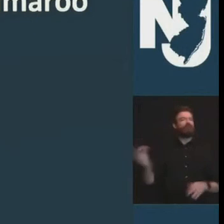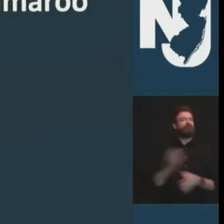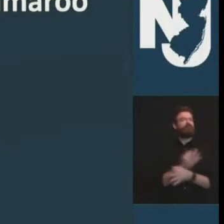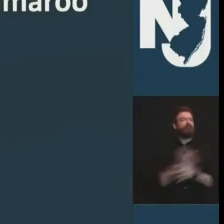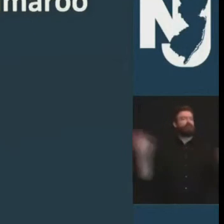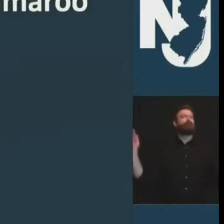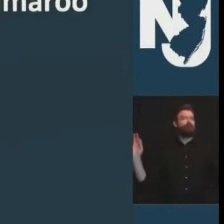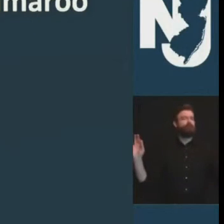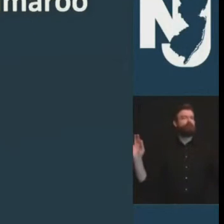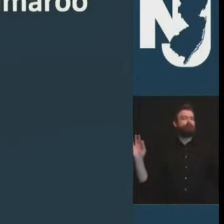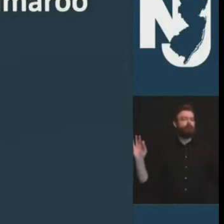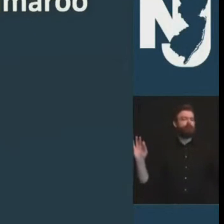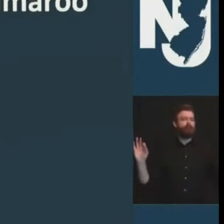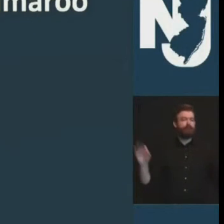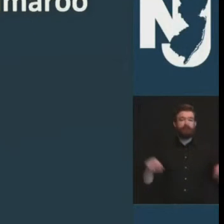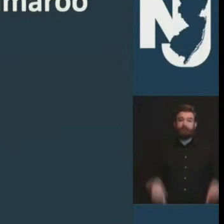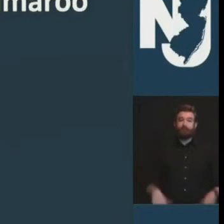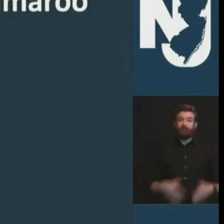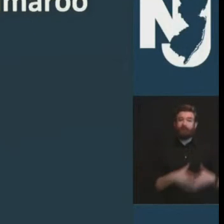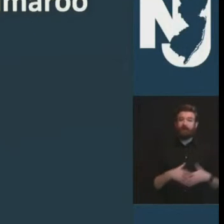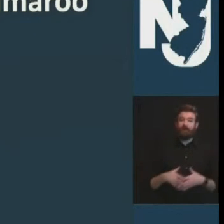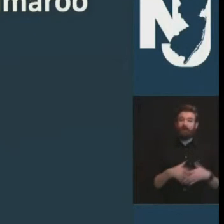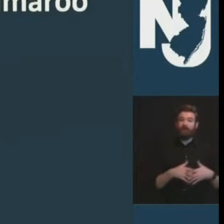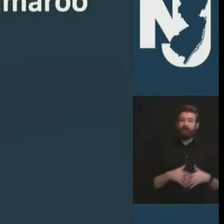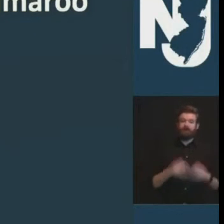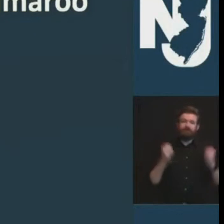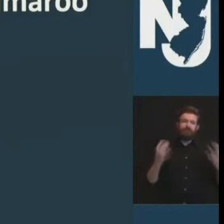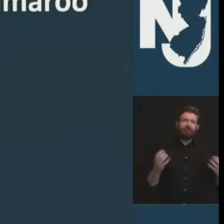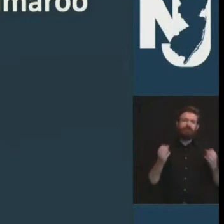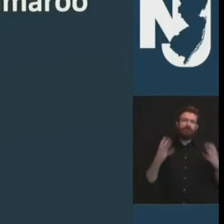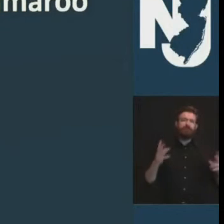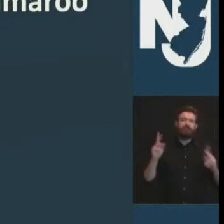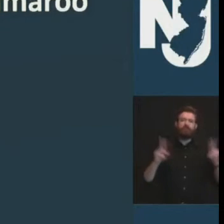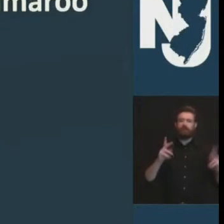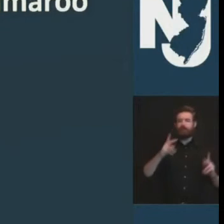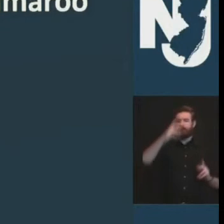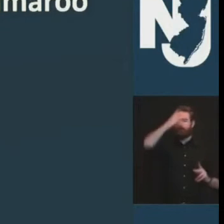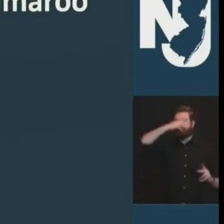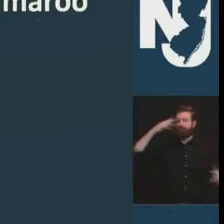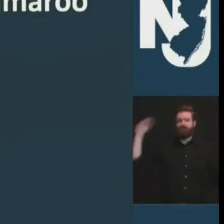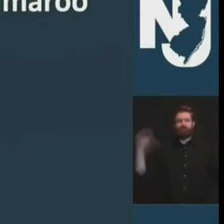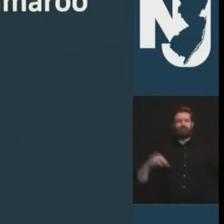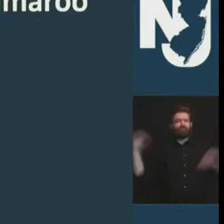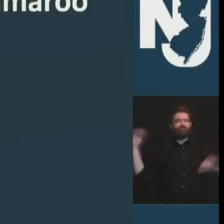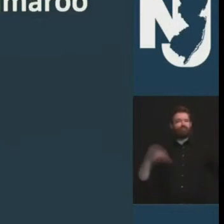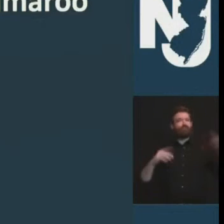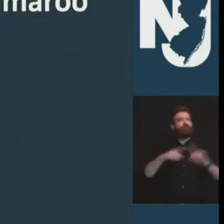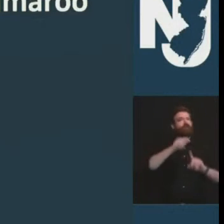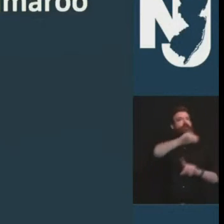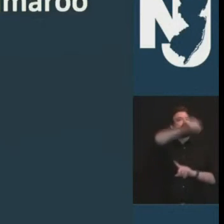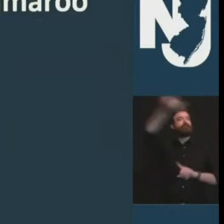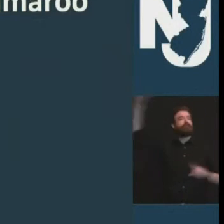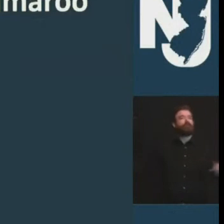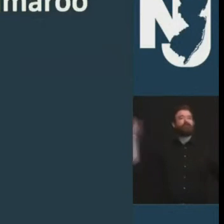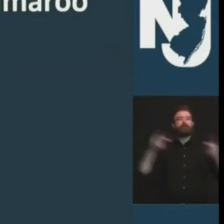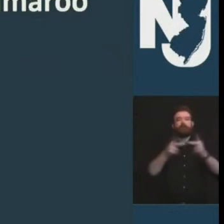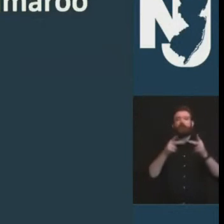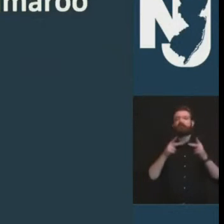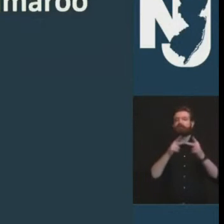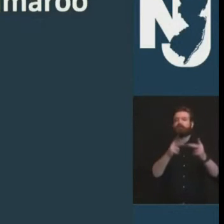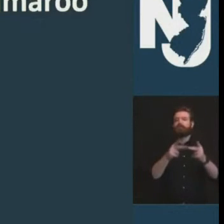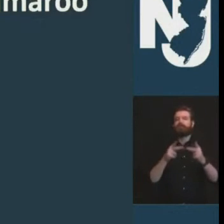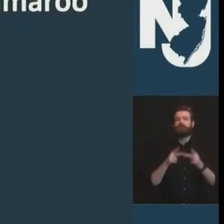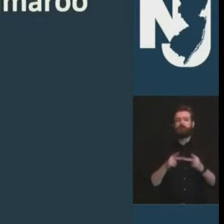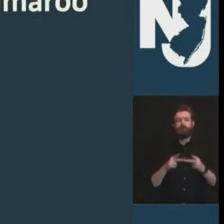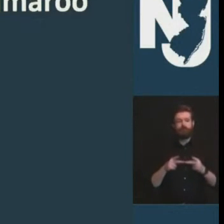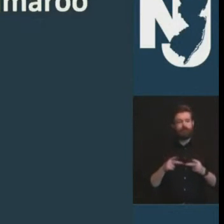ultimate immigrant nation may it always be that way and may we never waver from being that beacon on the hill to the rest